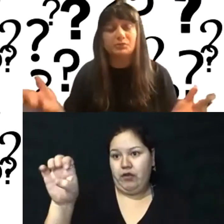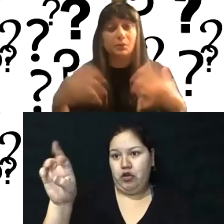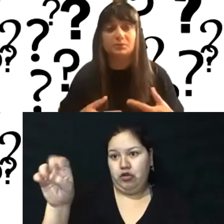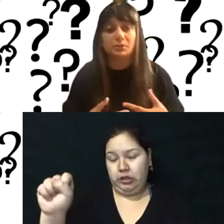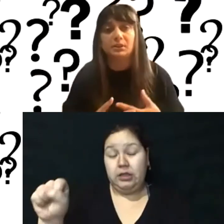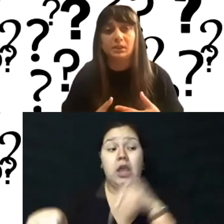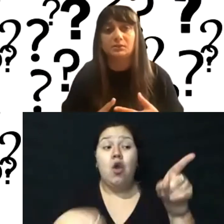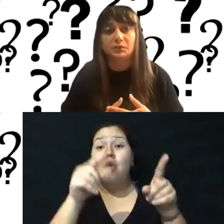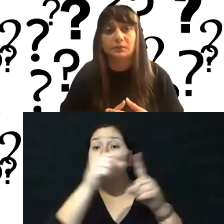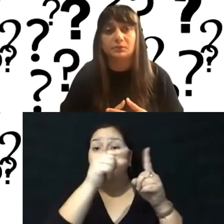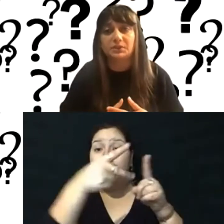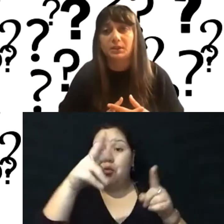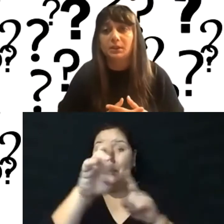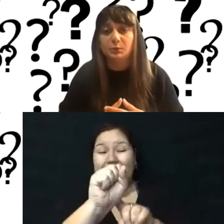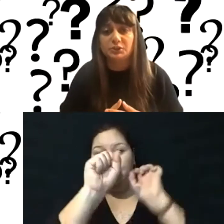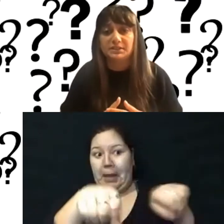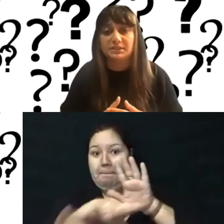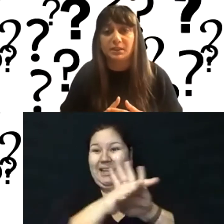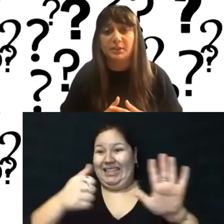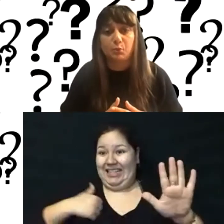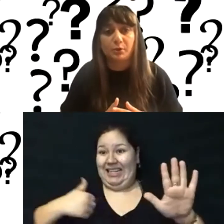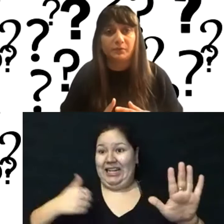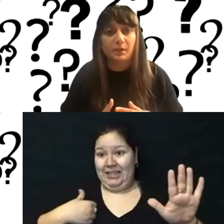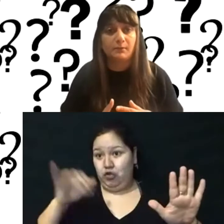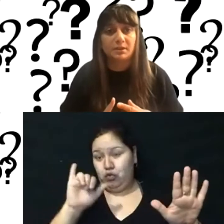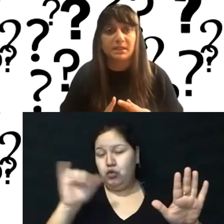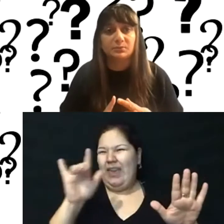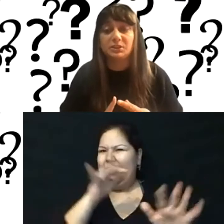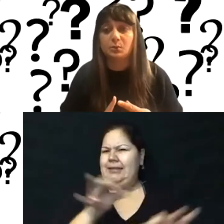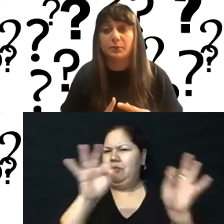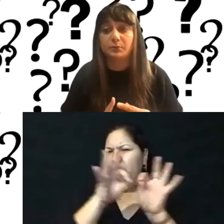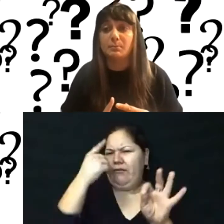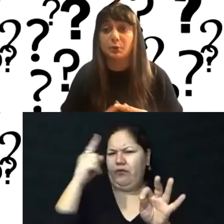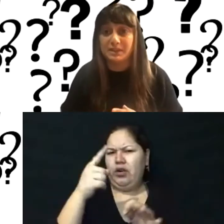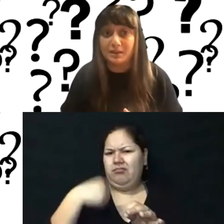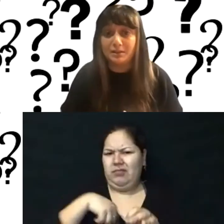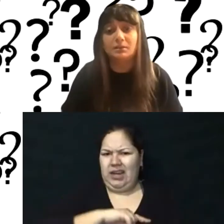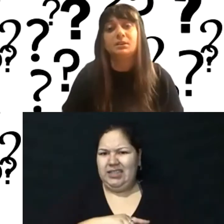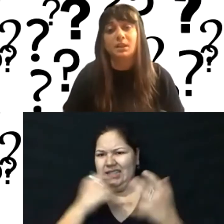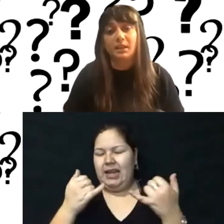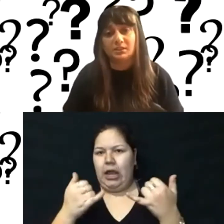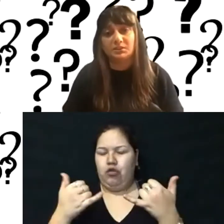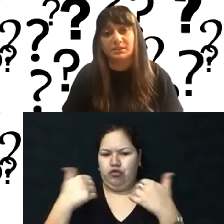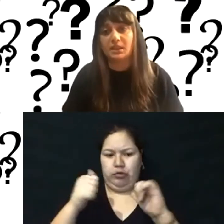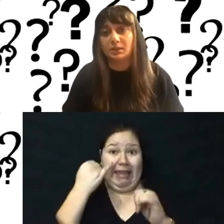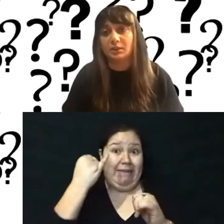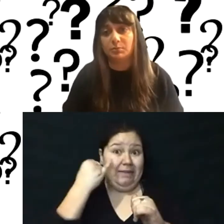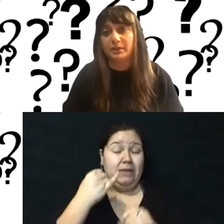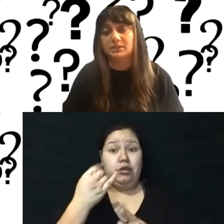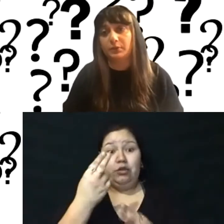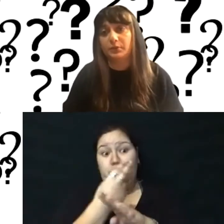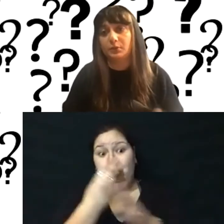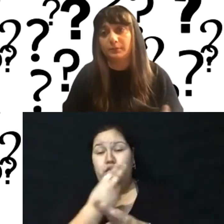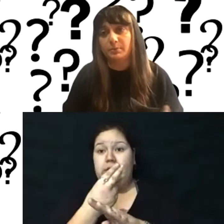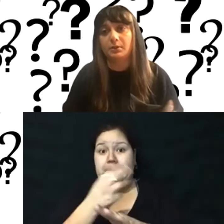you can choose to host on Canadian servers, which is, um, important thing for us as we deal with member data and, uh, staying in